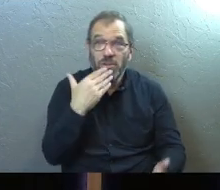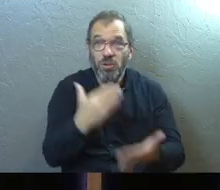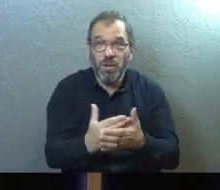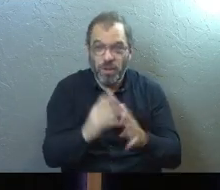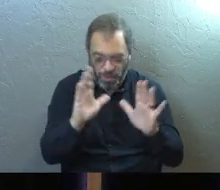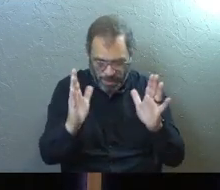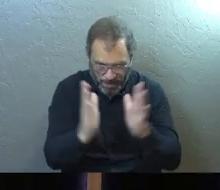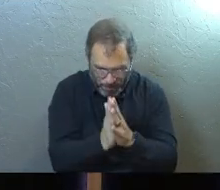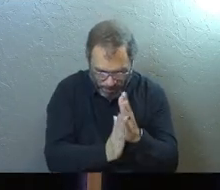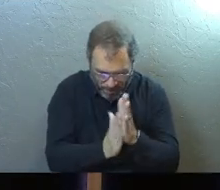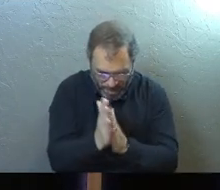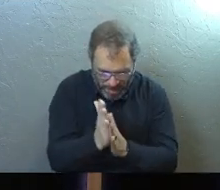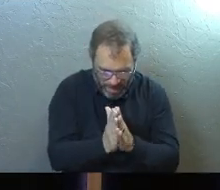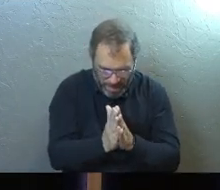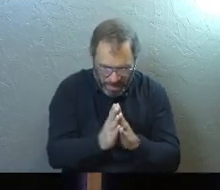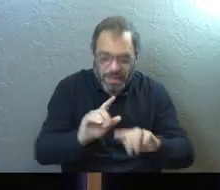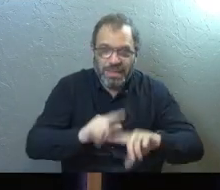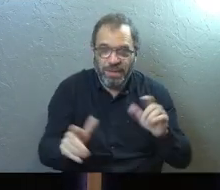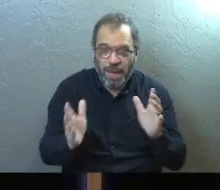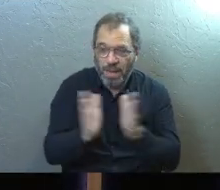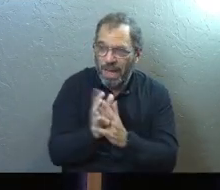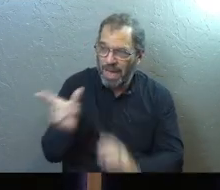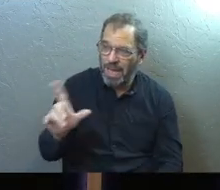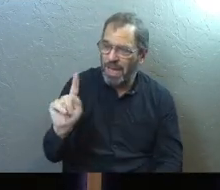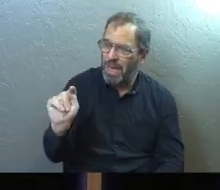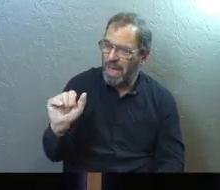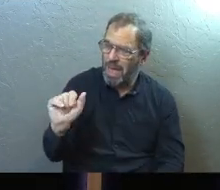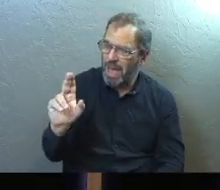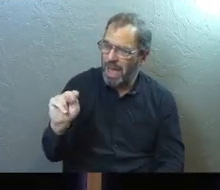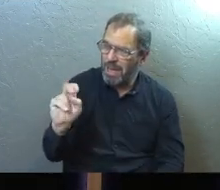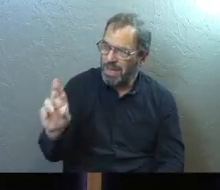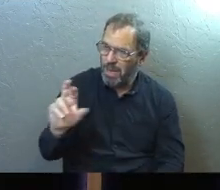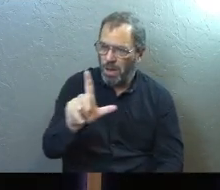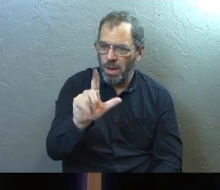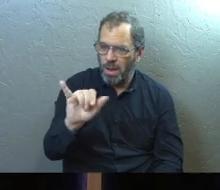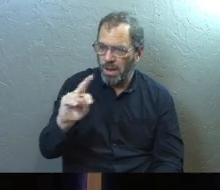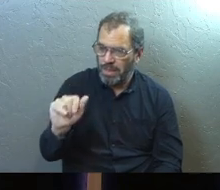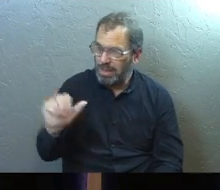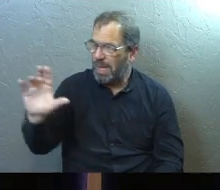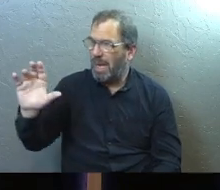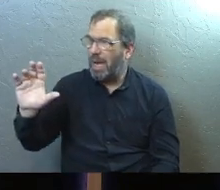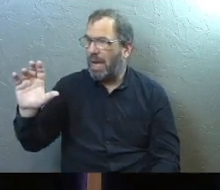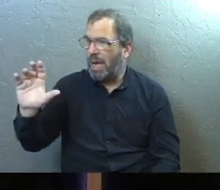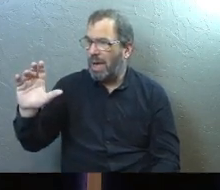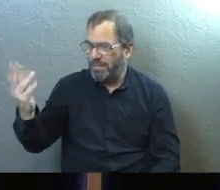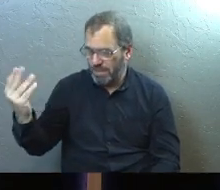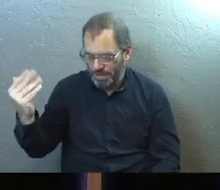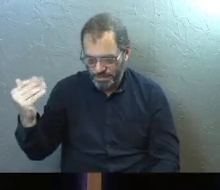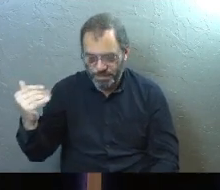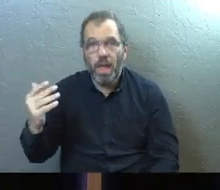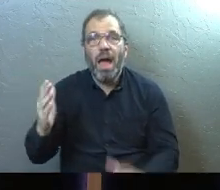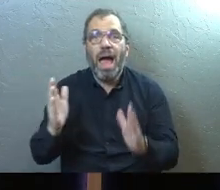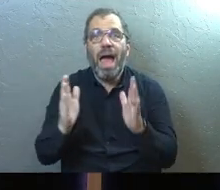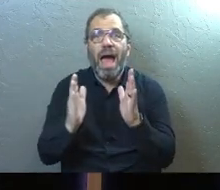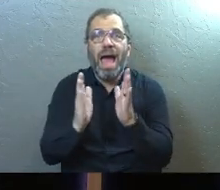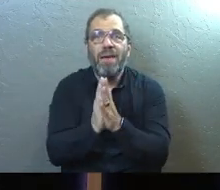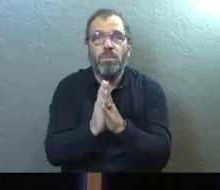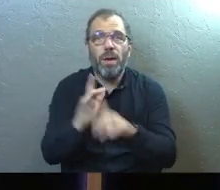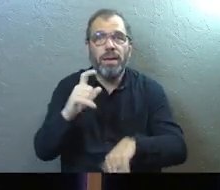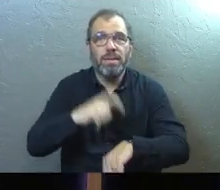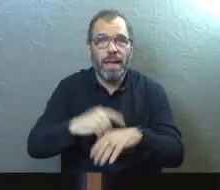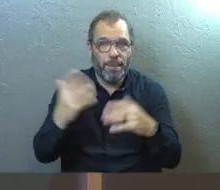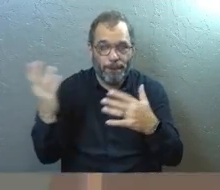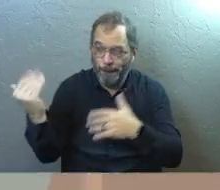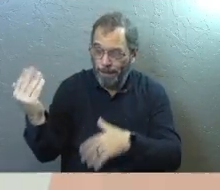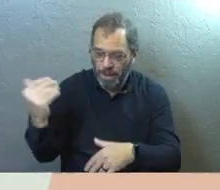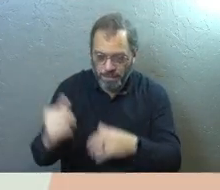We're going to do something really different. I'm going to ask Tanner and Linda and Sarah to come up on the stage. And we're just going to have a prayer moment